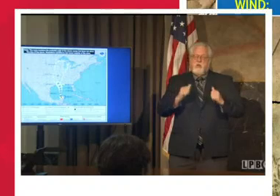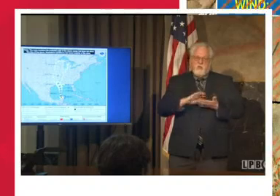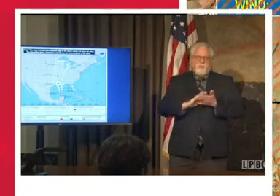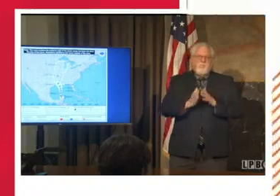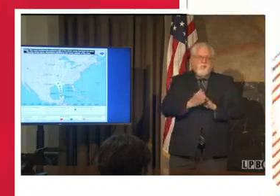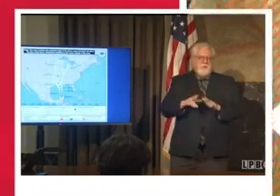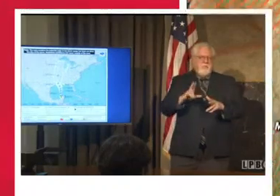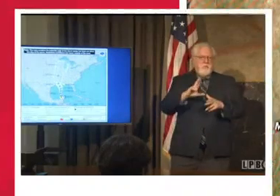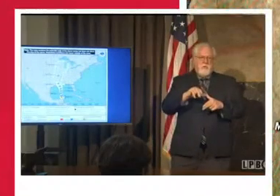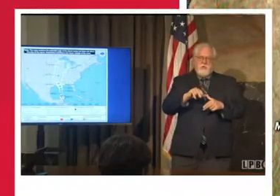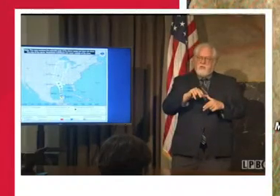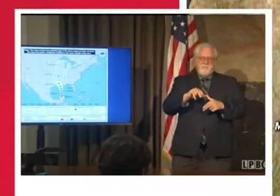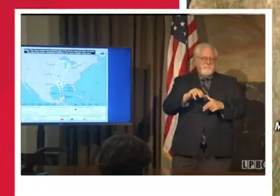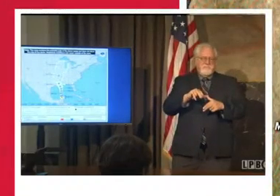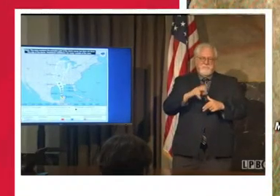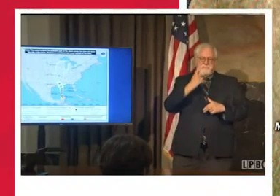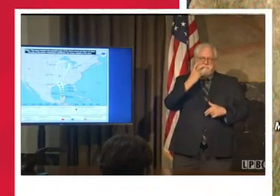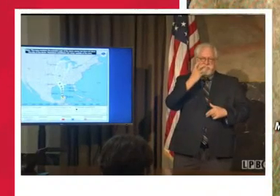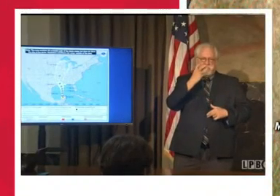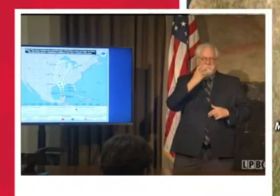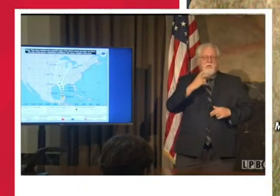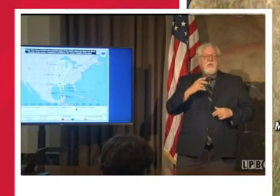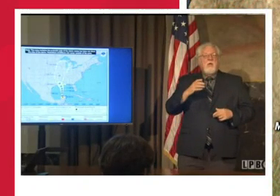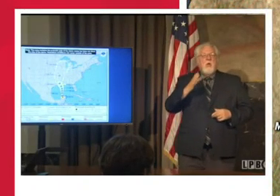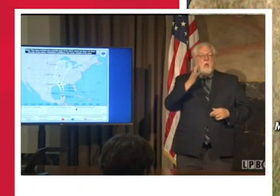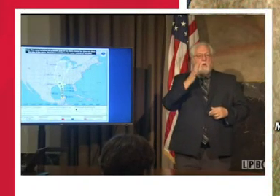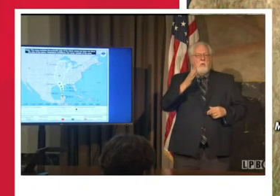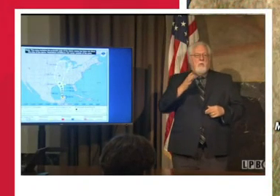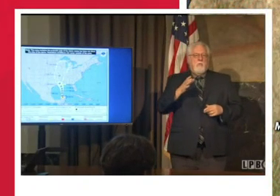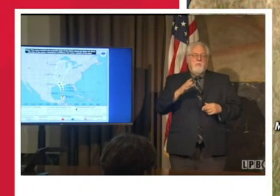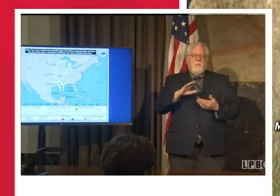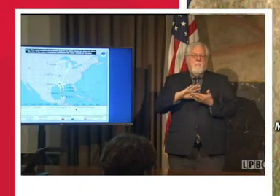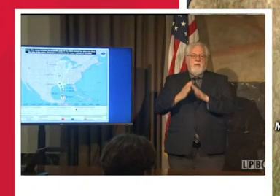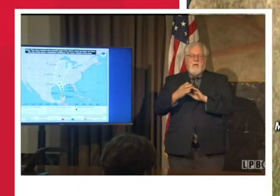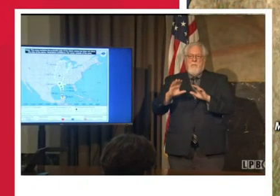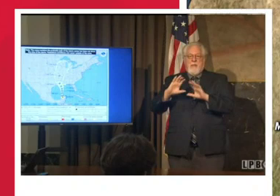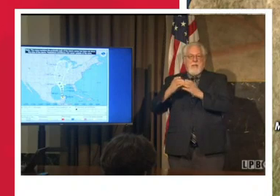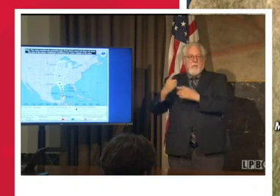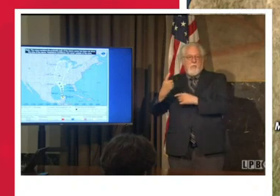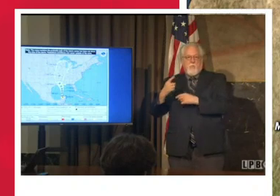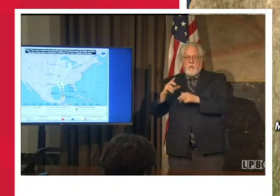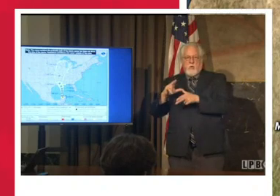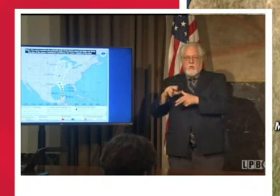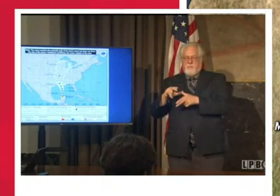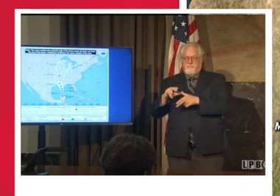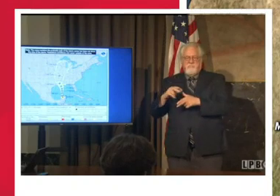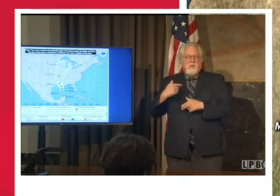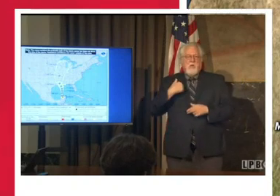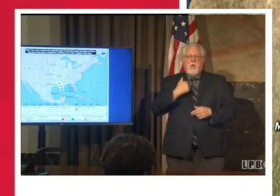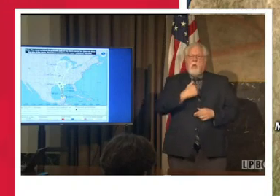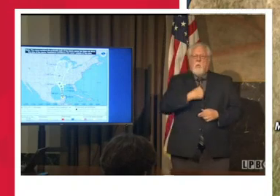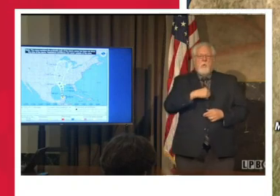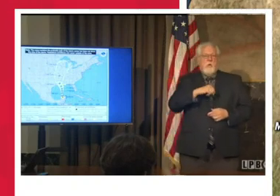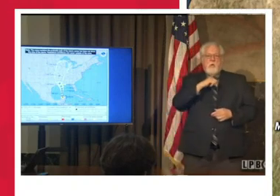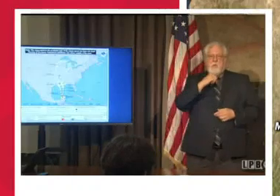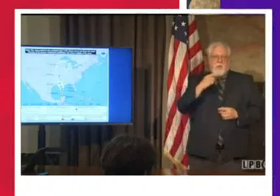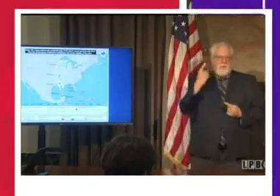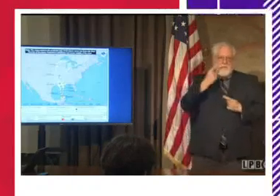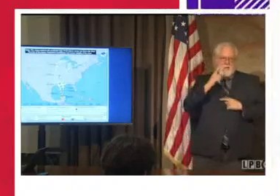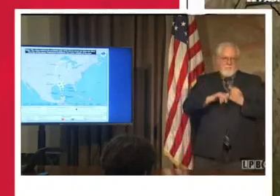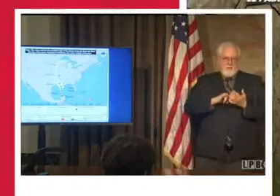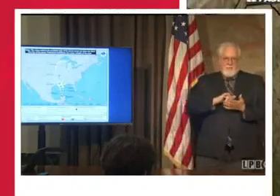beyond a tropical storm and into a Category 1 hurricane. So that's not something we're contemplating.